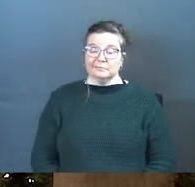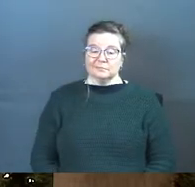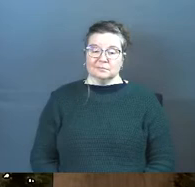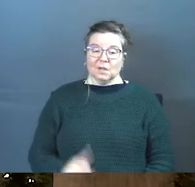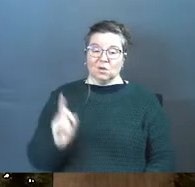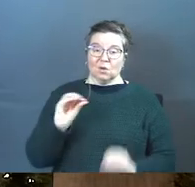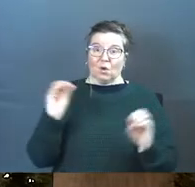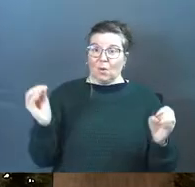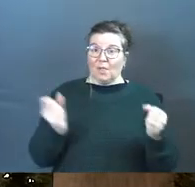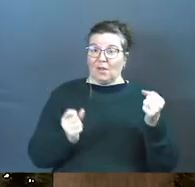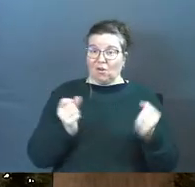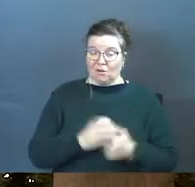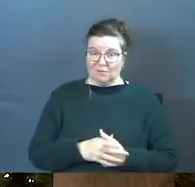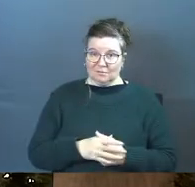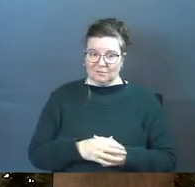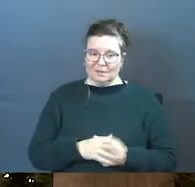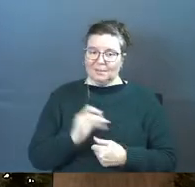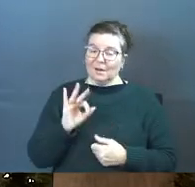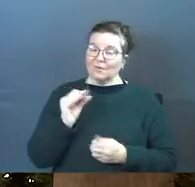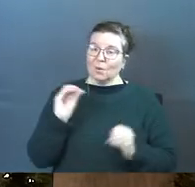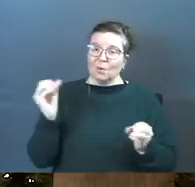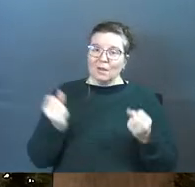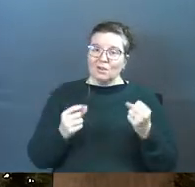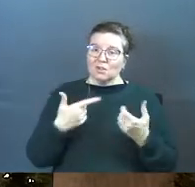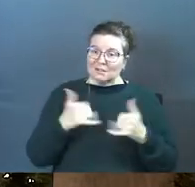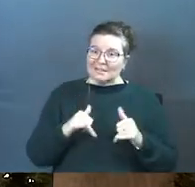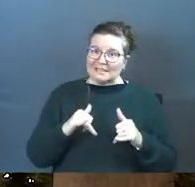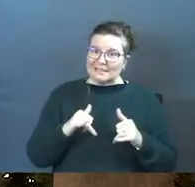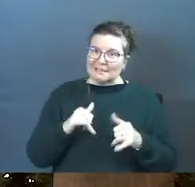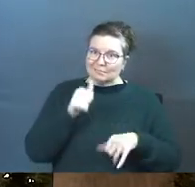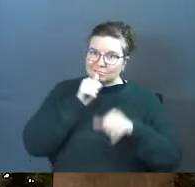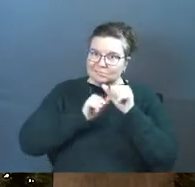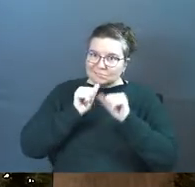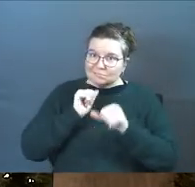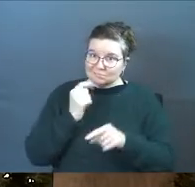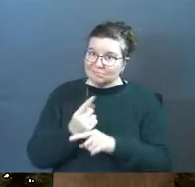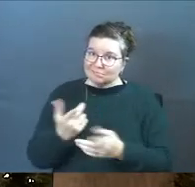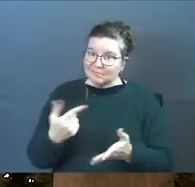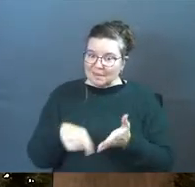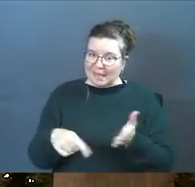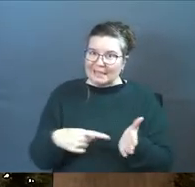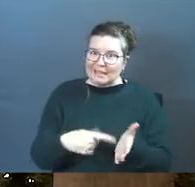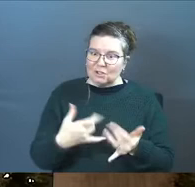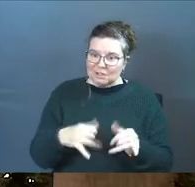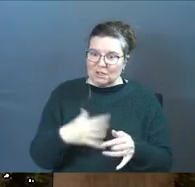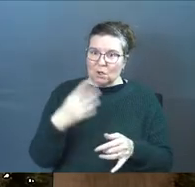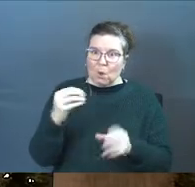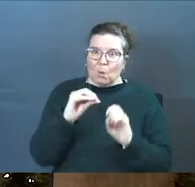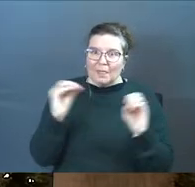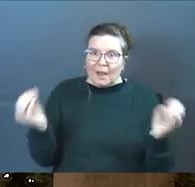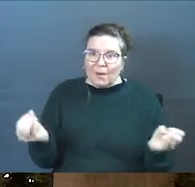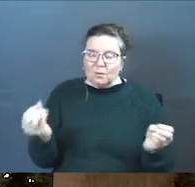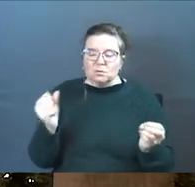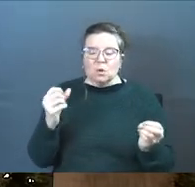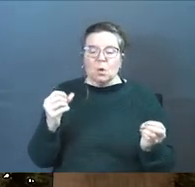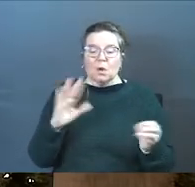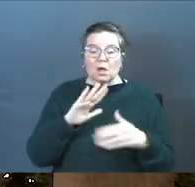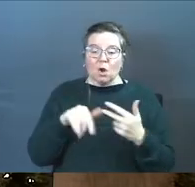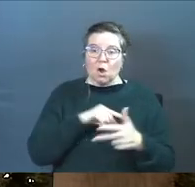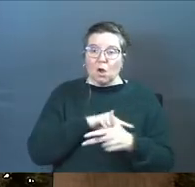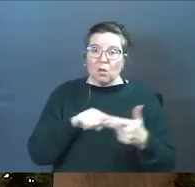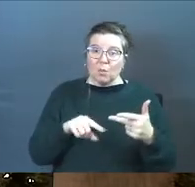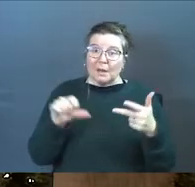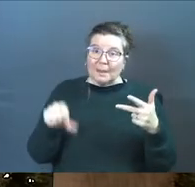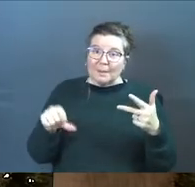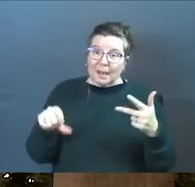And you go without a car. But if you go without a car, you're still paying a debt, aren't you? Right? You're still going without. So in all